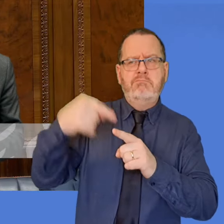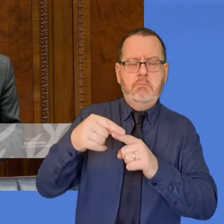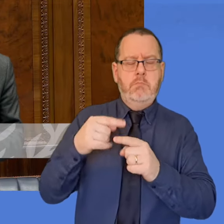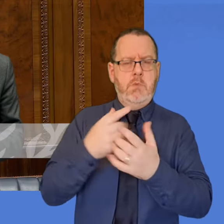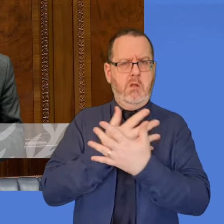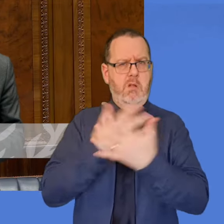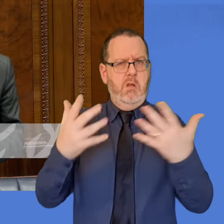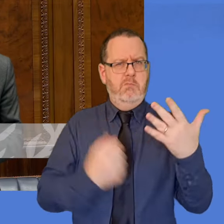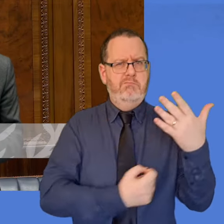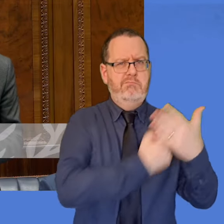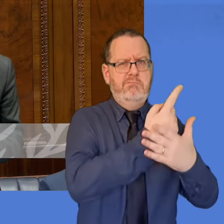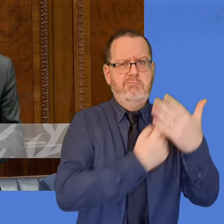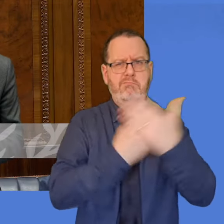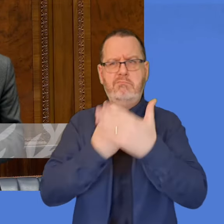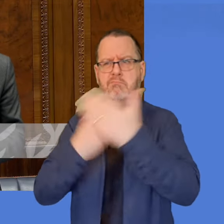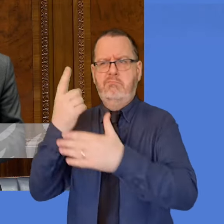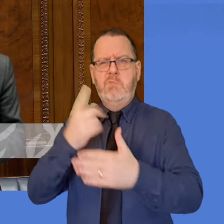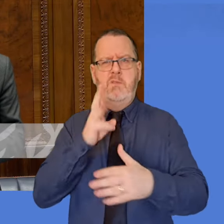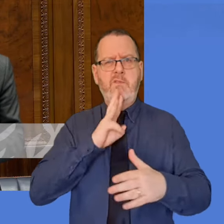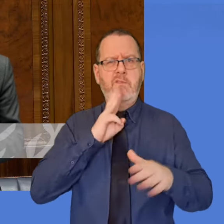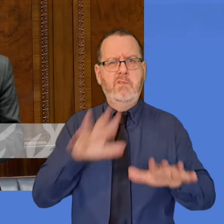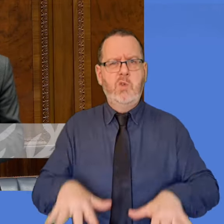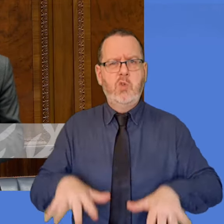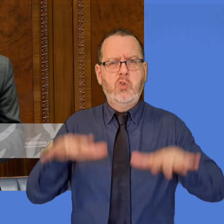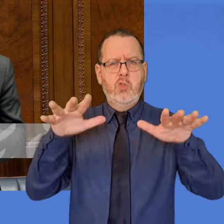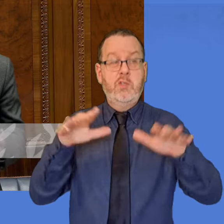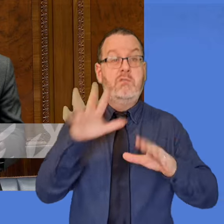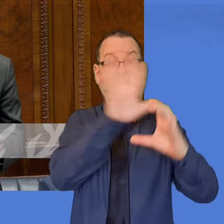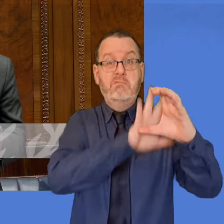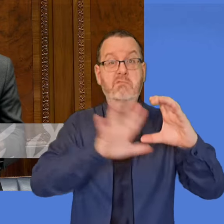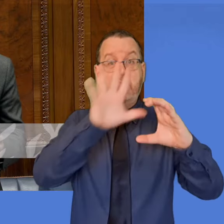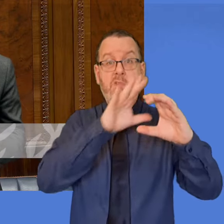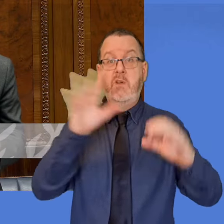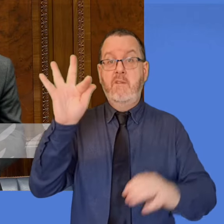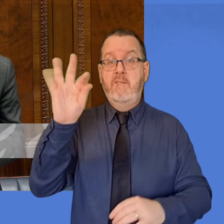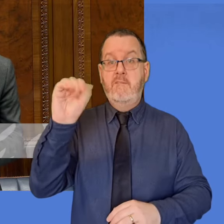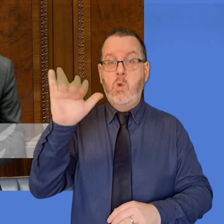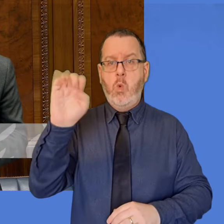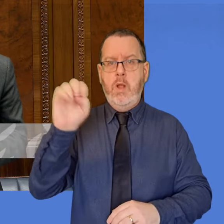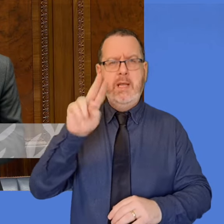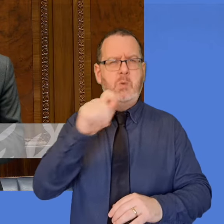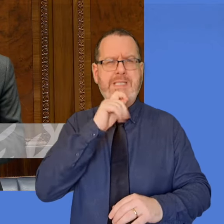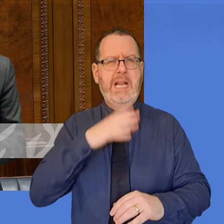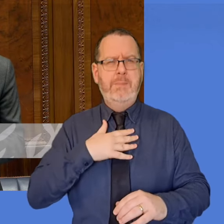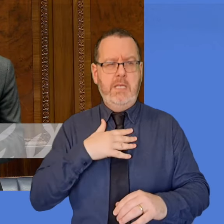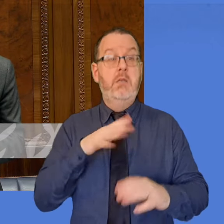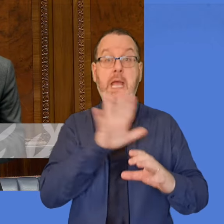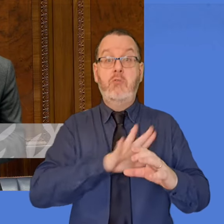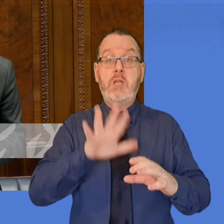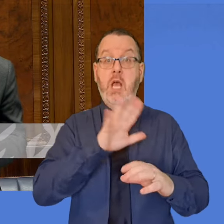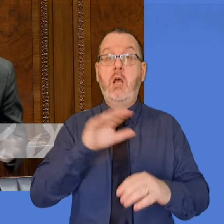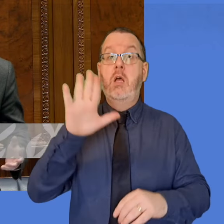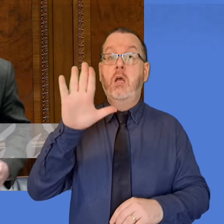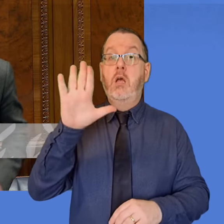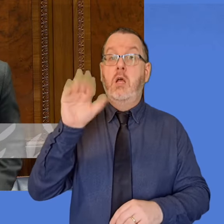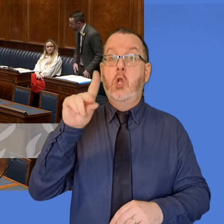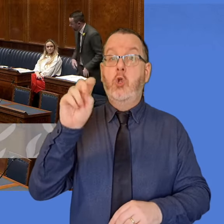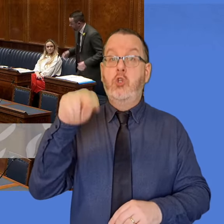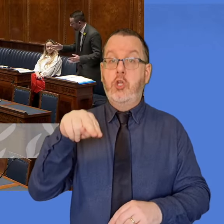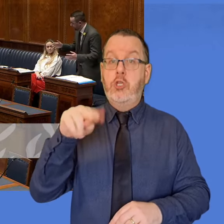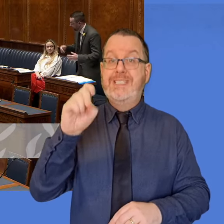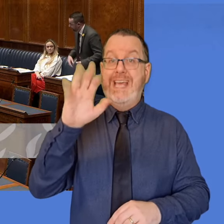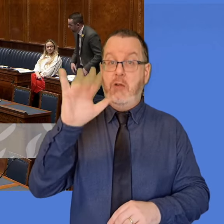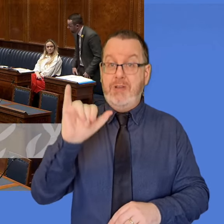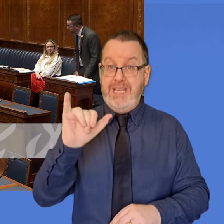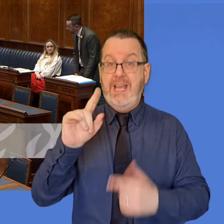incidents across the Foyle constituency. Can the Minister indicate how much funding has been paid out from his Department over the last five